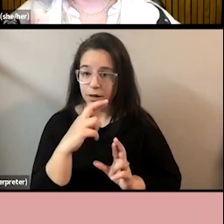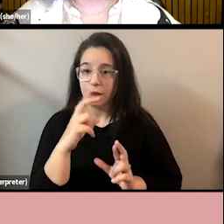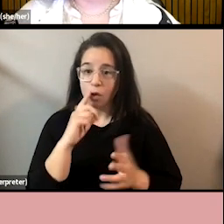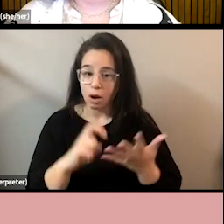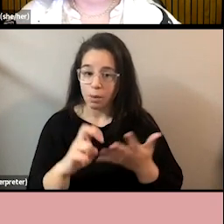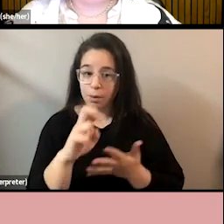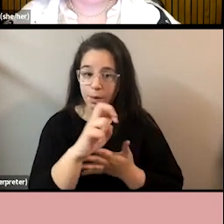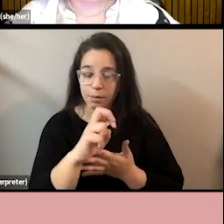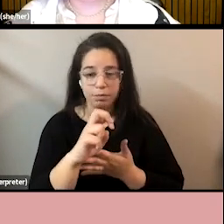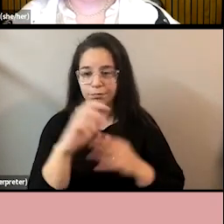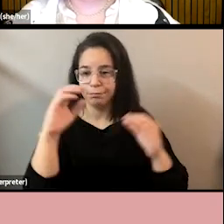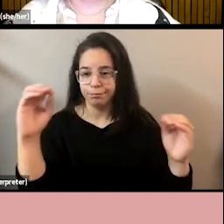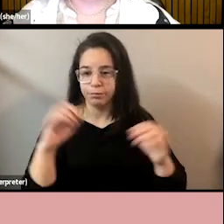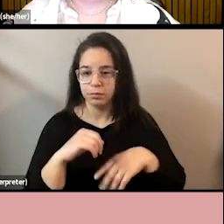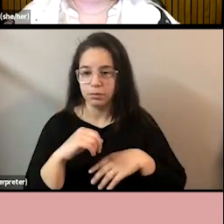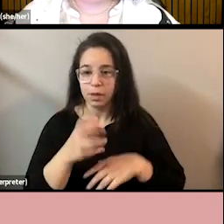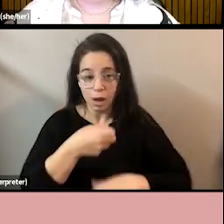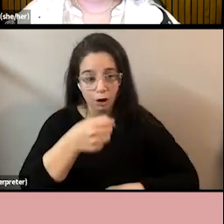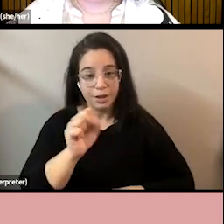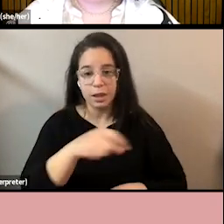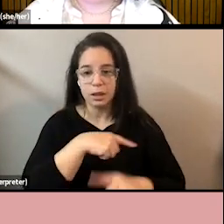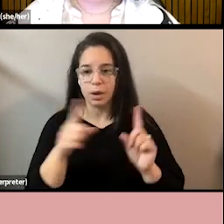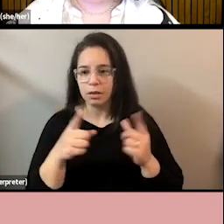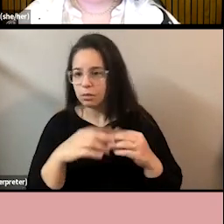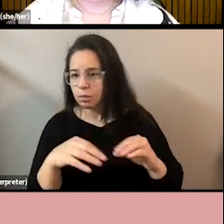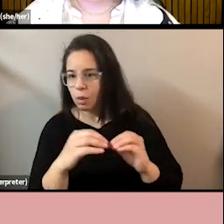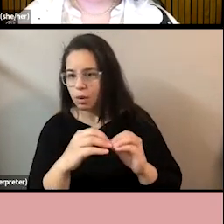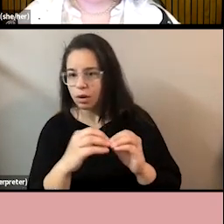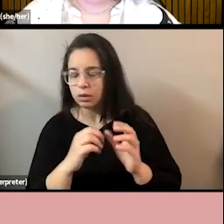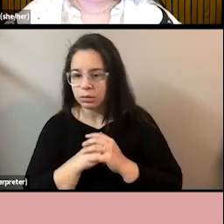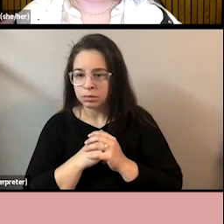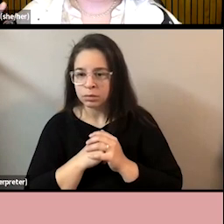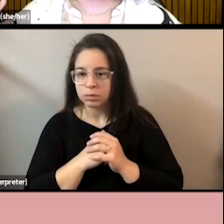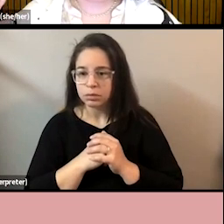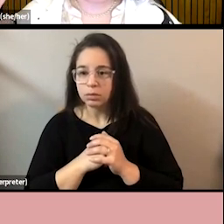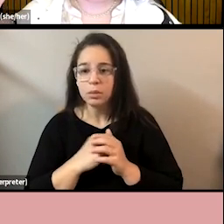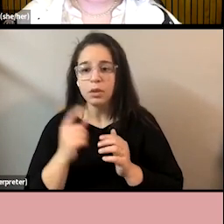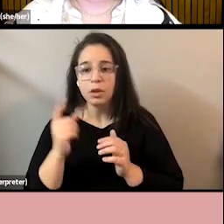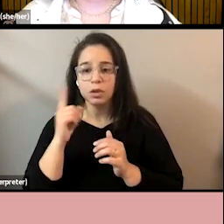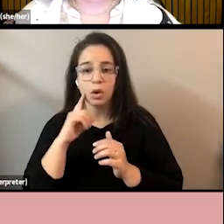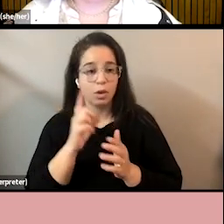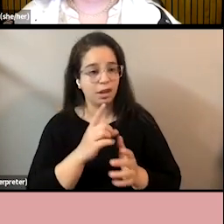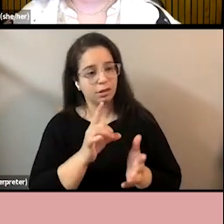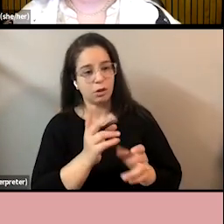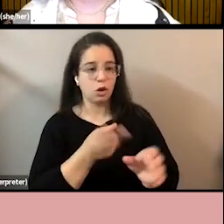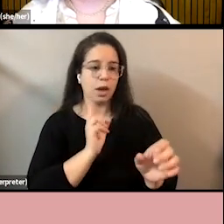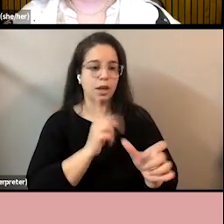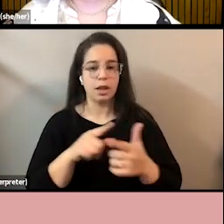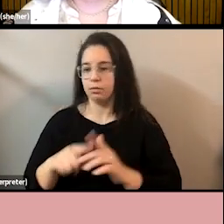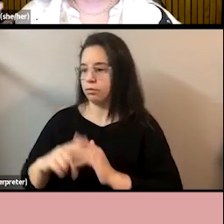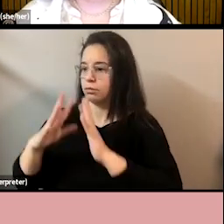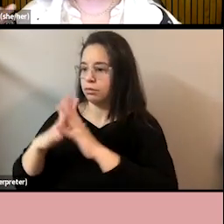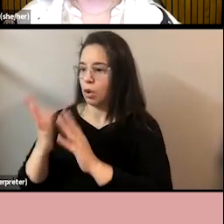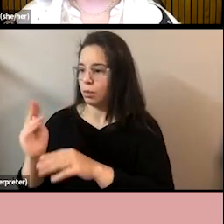And I will say I know that quitting your day job and starting your own business can sound really cool, but that is until we realise